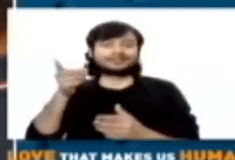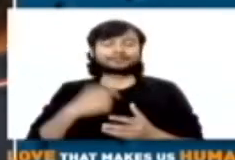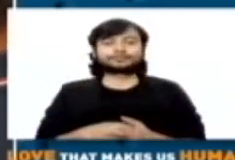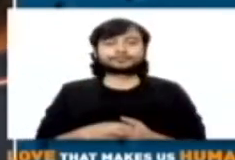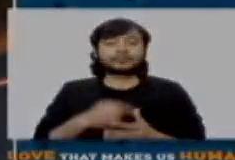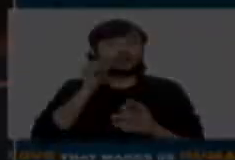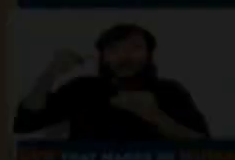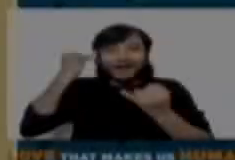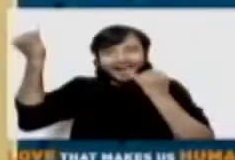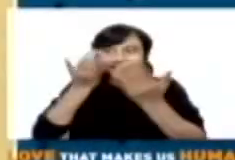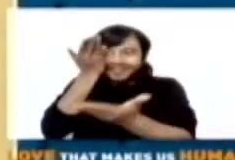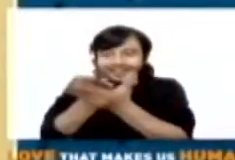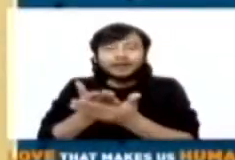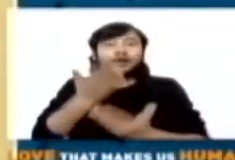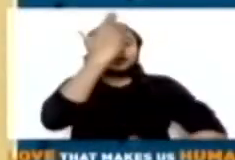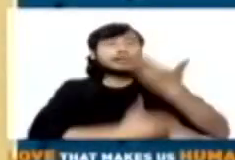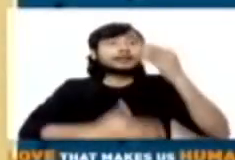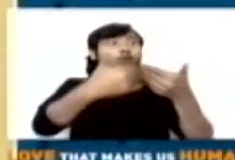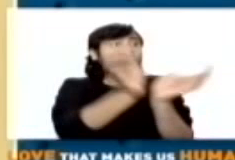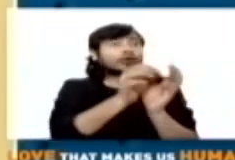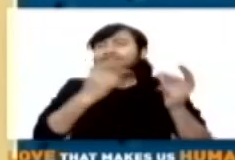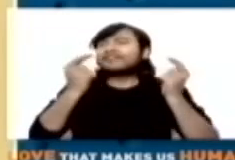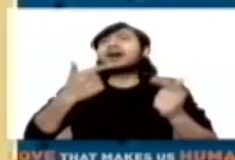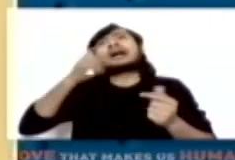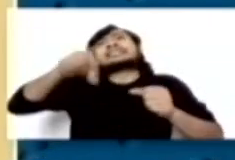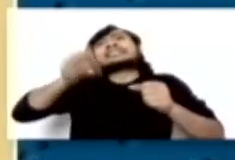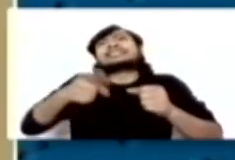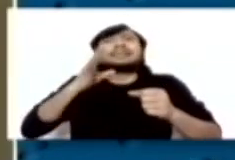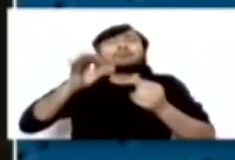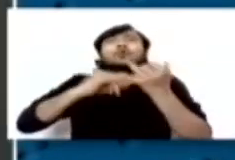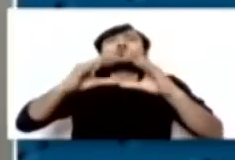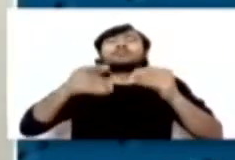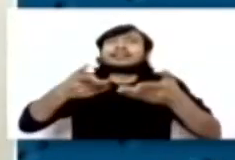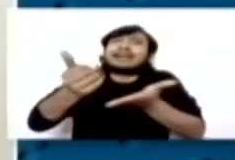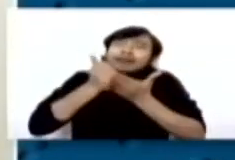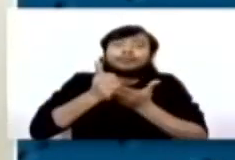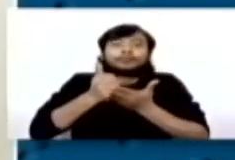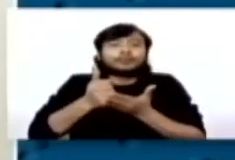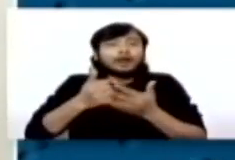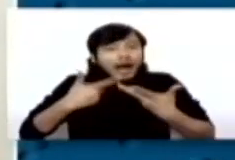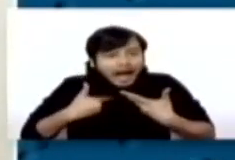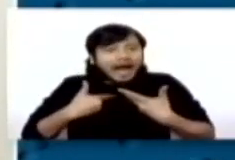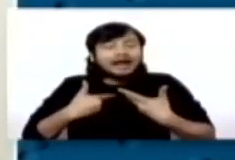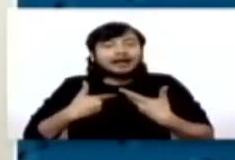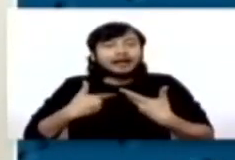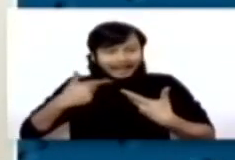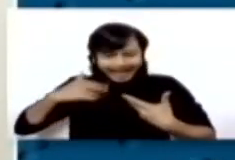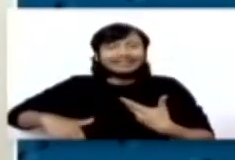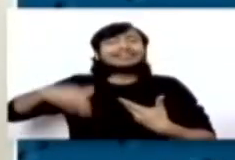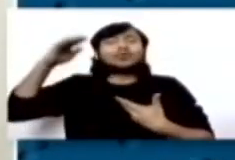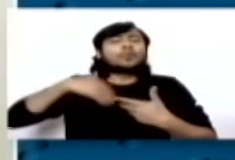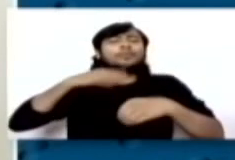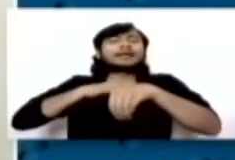Namesh's life. When I developed the software, the entire disability community felt that, oh, this is something that we needed.